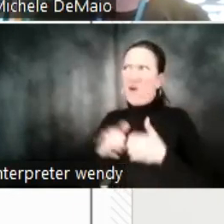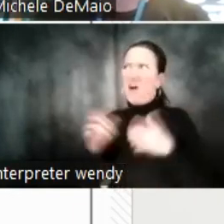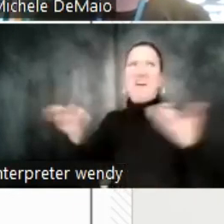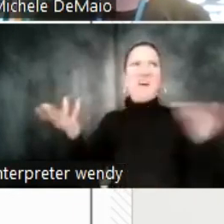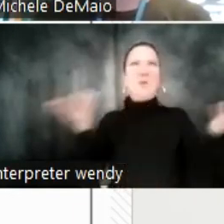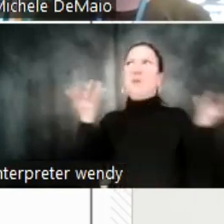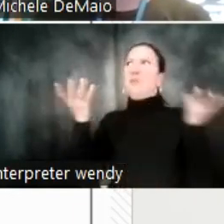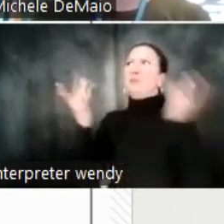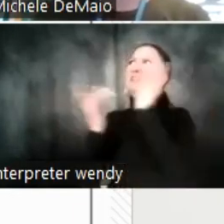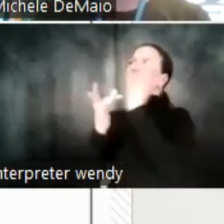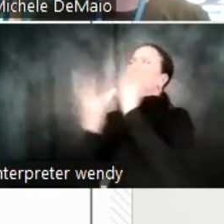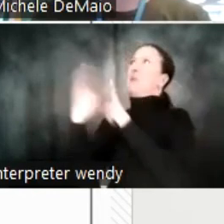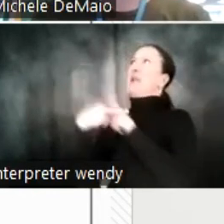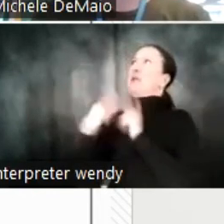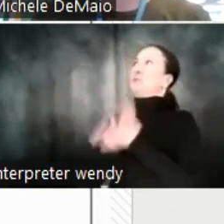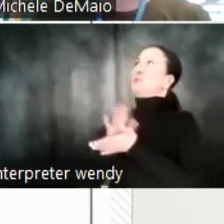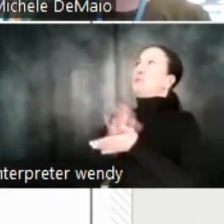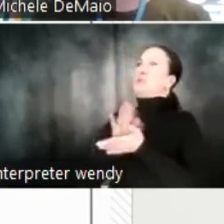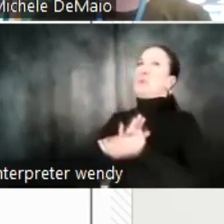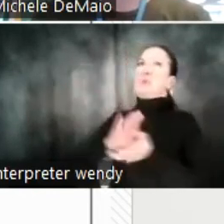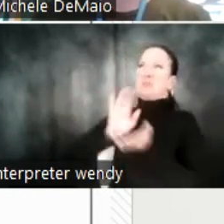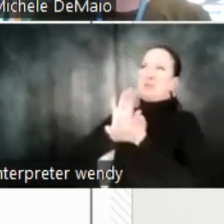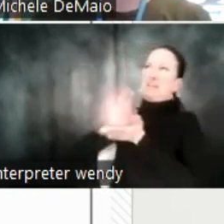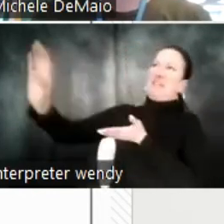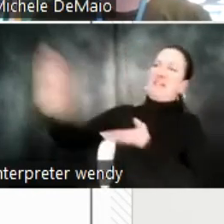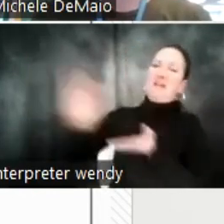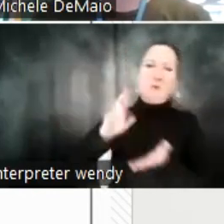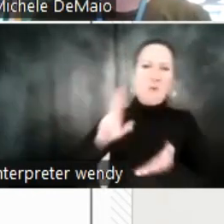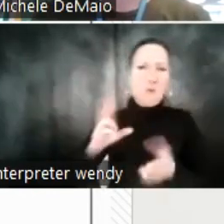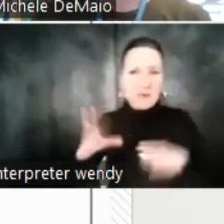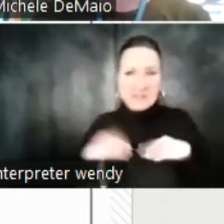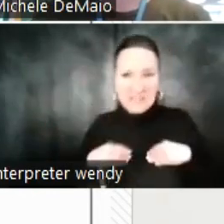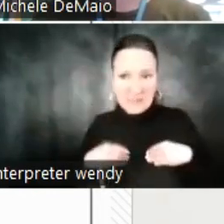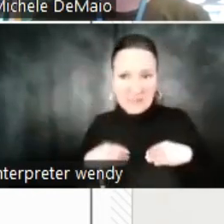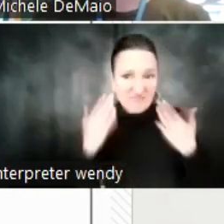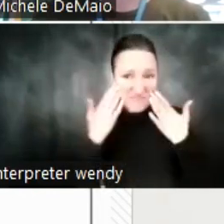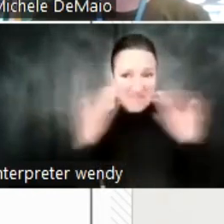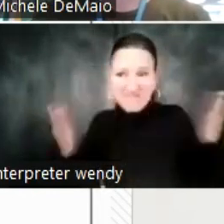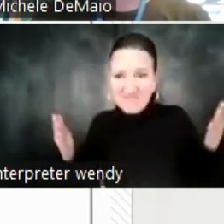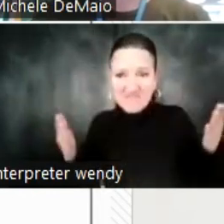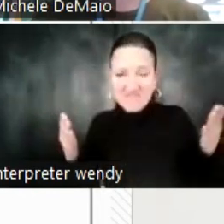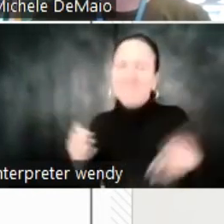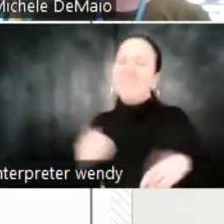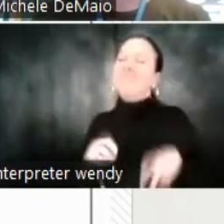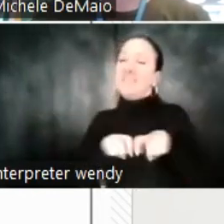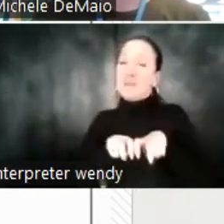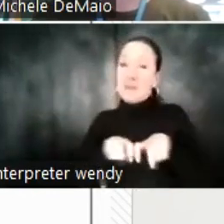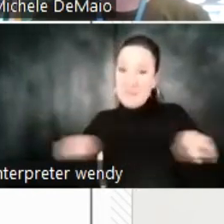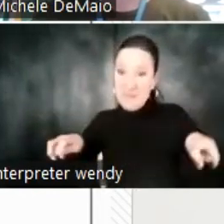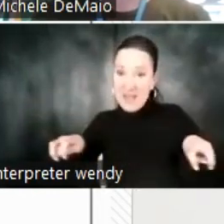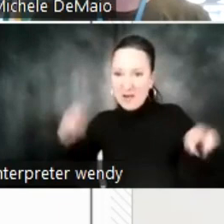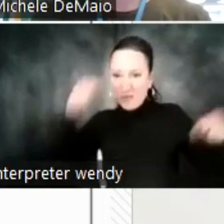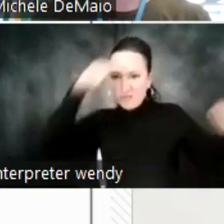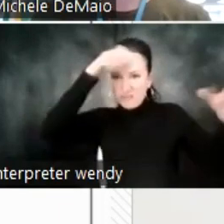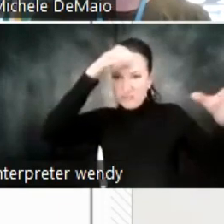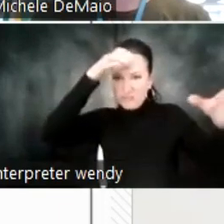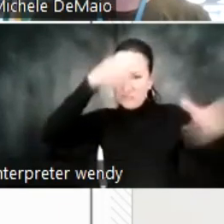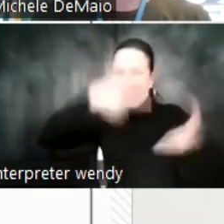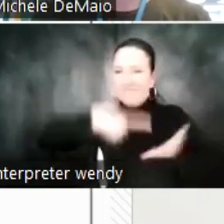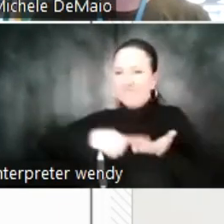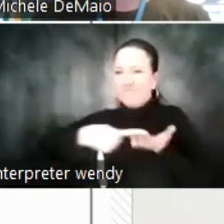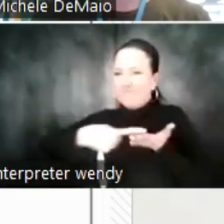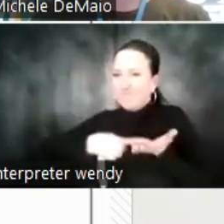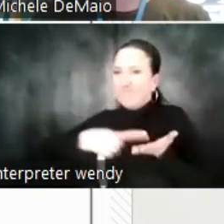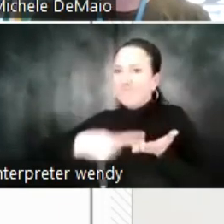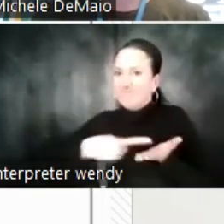with them? Do we use them? Do we push them away? What's the answer? So we're going to bring some experts on with us to talk about that exact